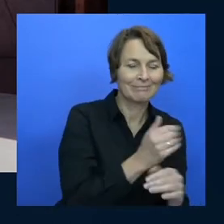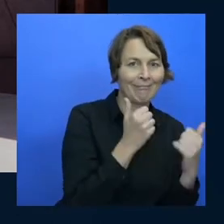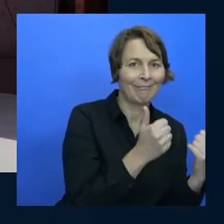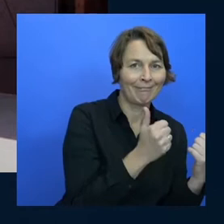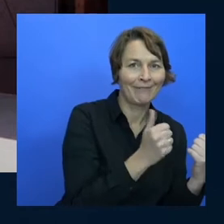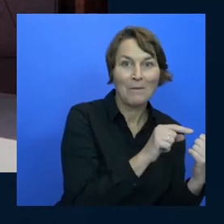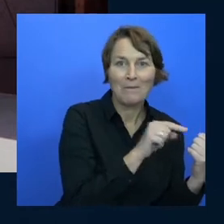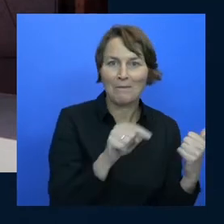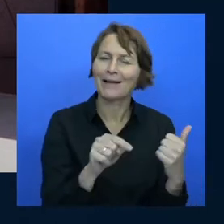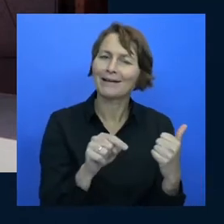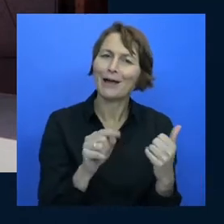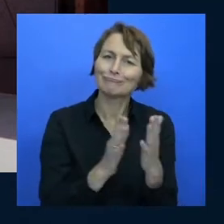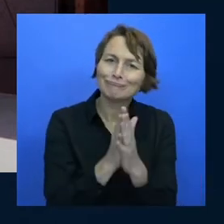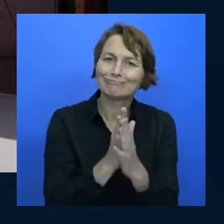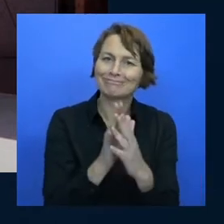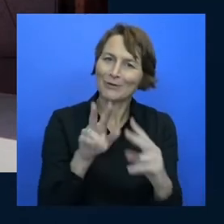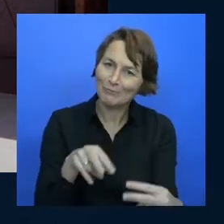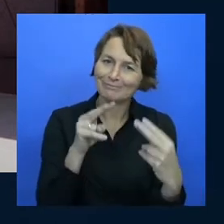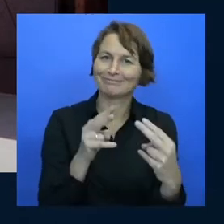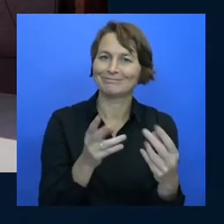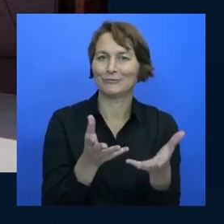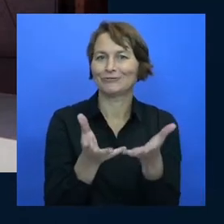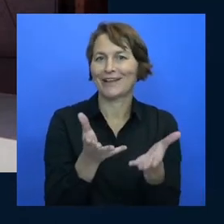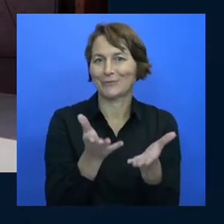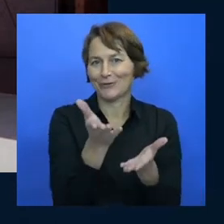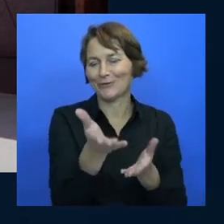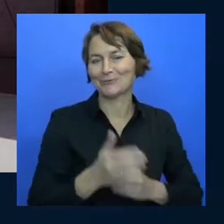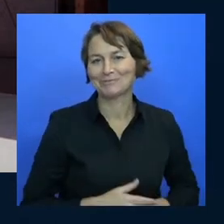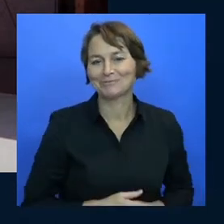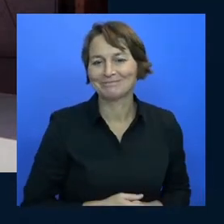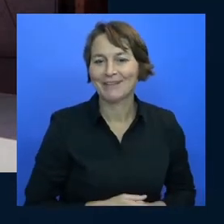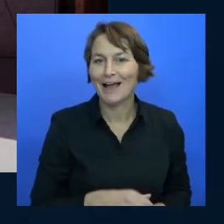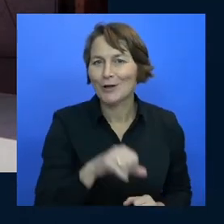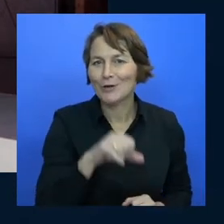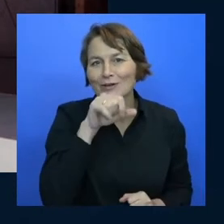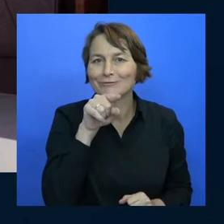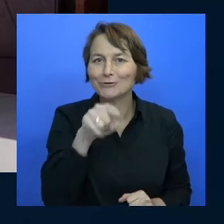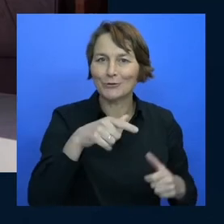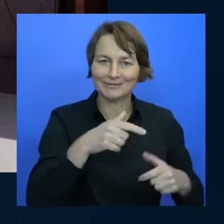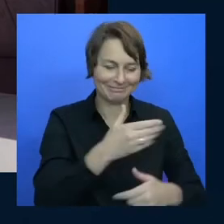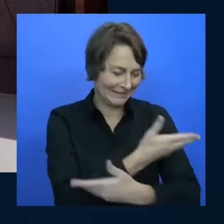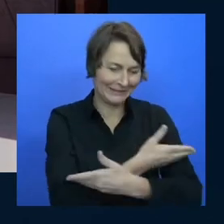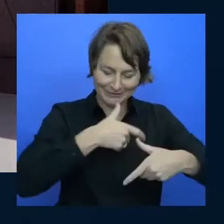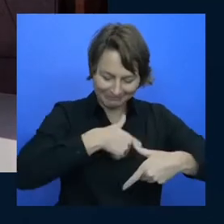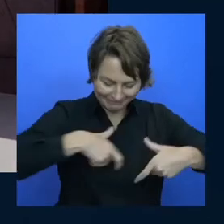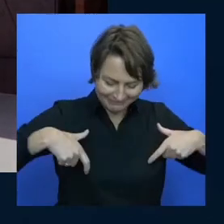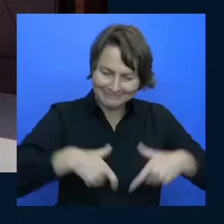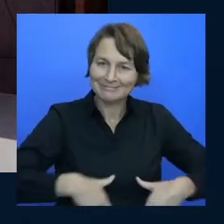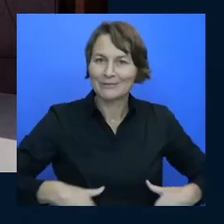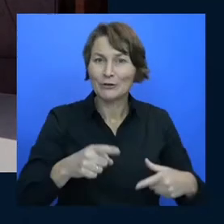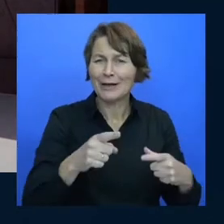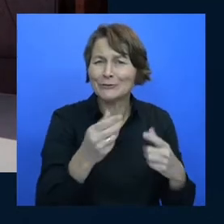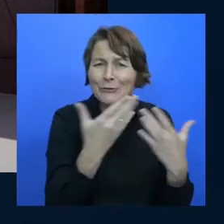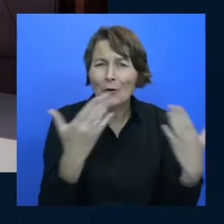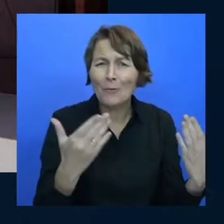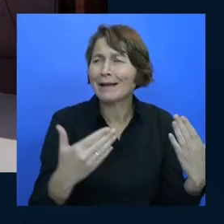chat with you so much I love your t-shirt today you have this great collection of t-shirts really like